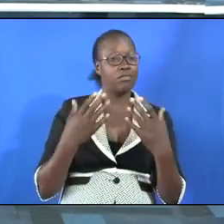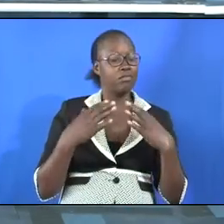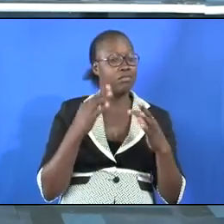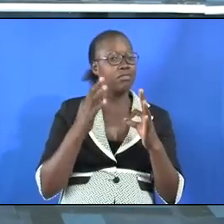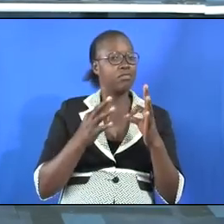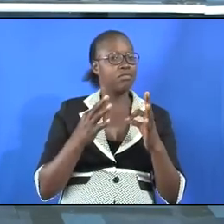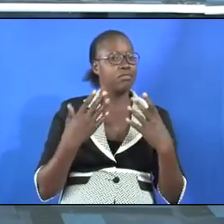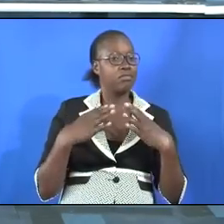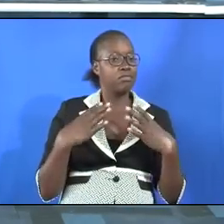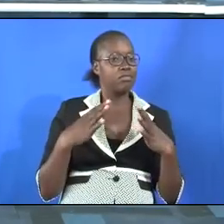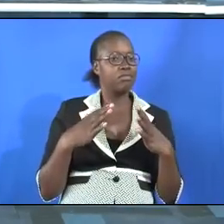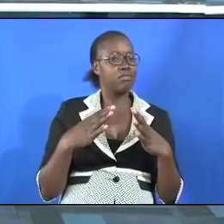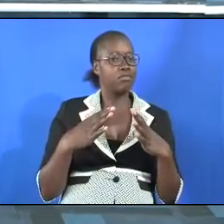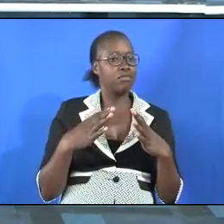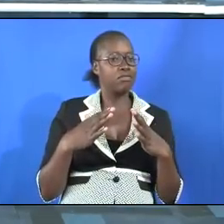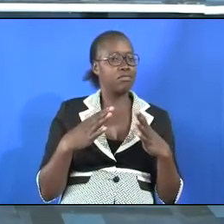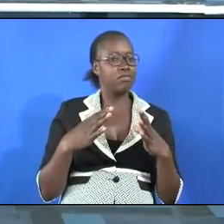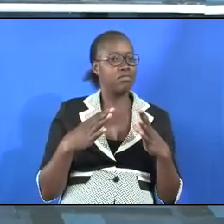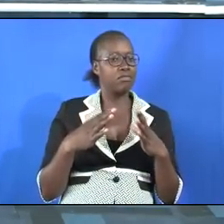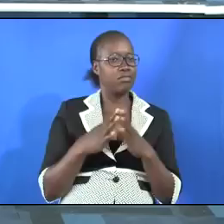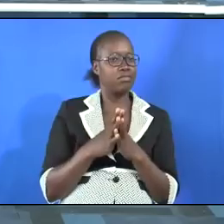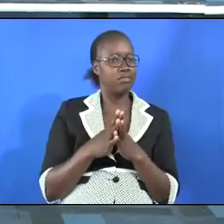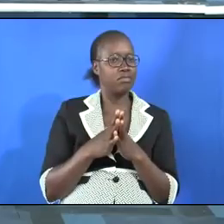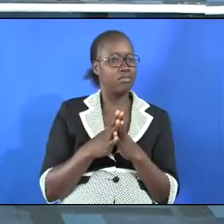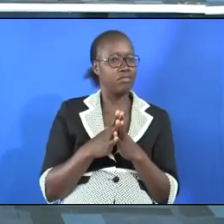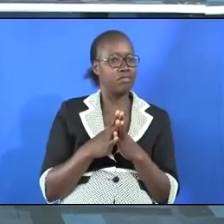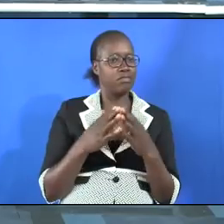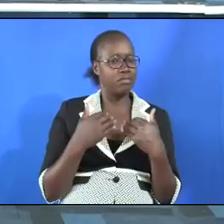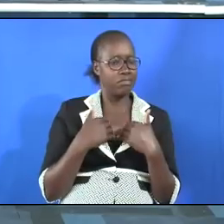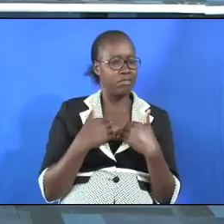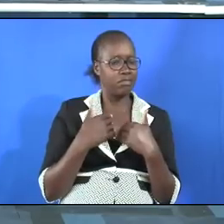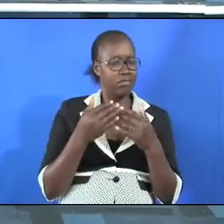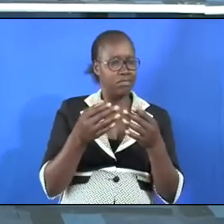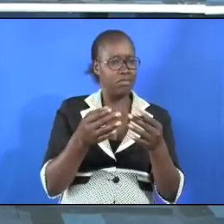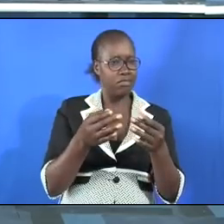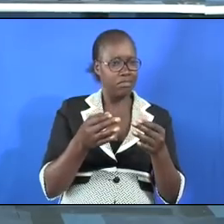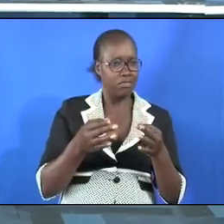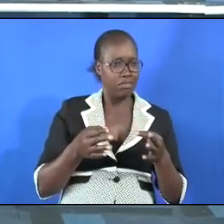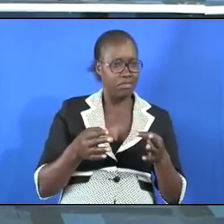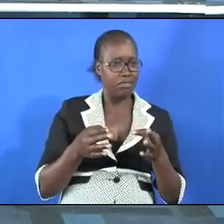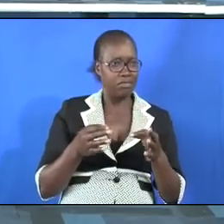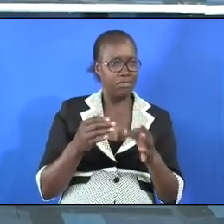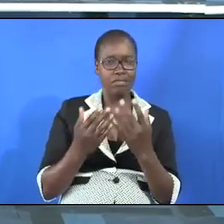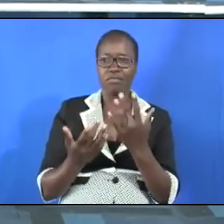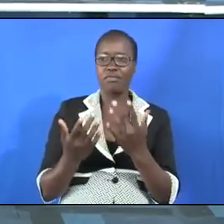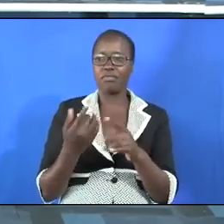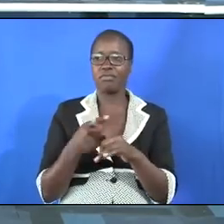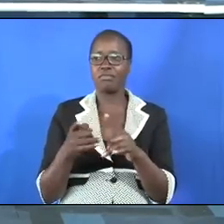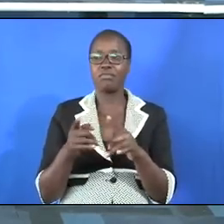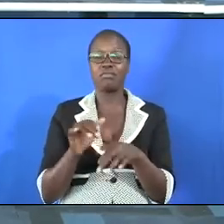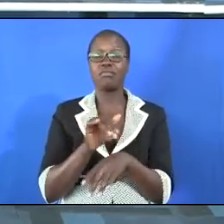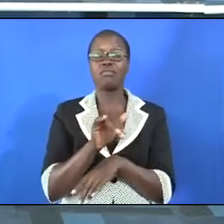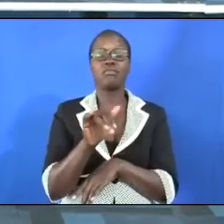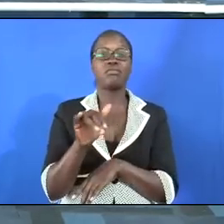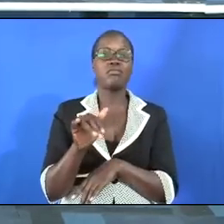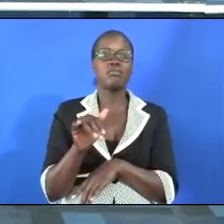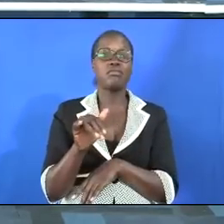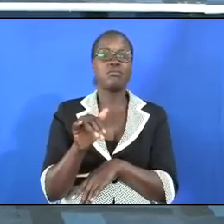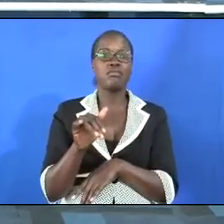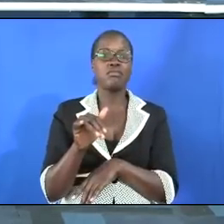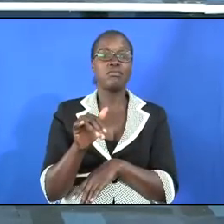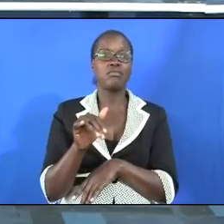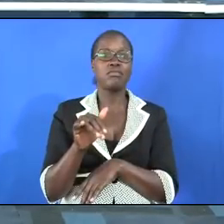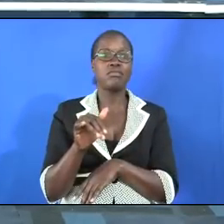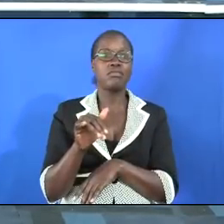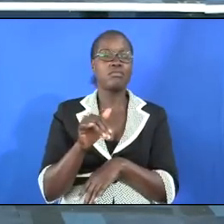people will be lost it will be an account of pride but those who will learn the good